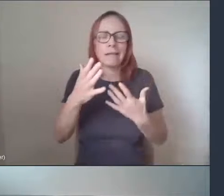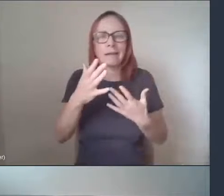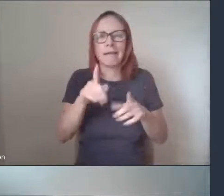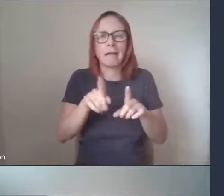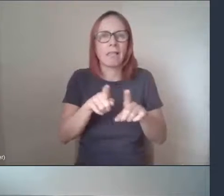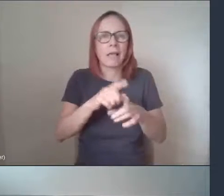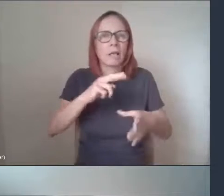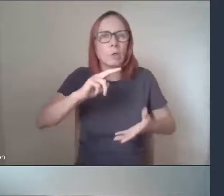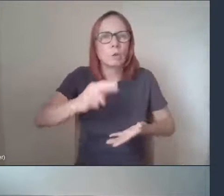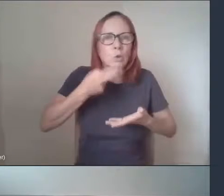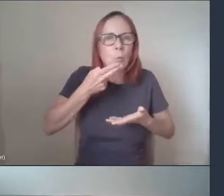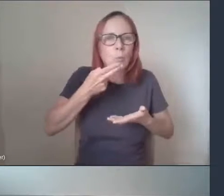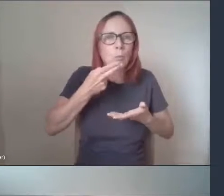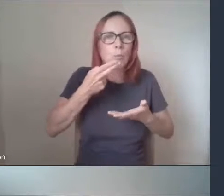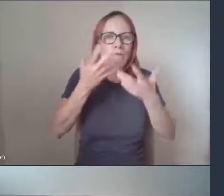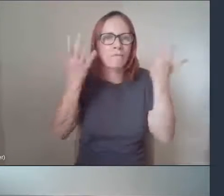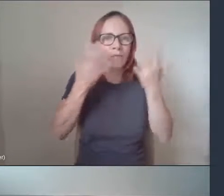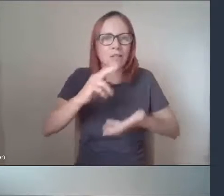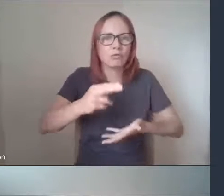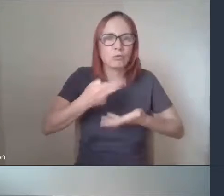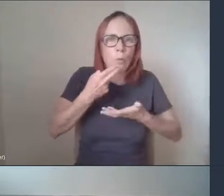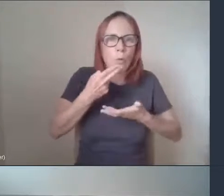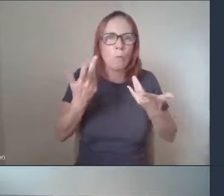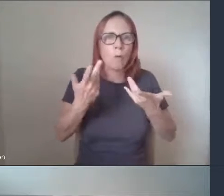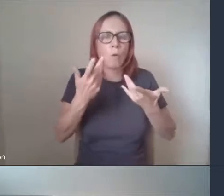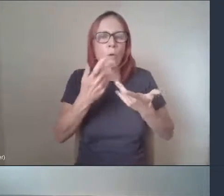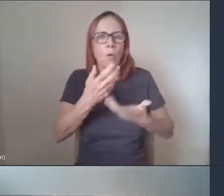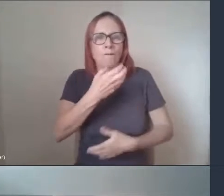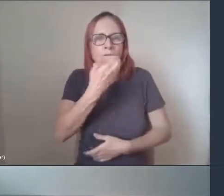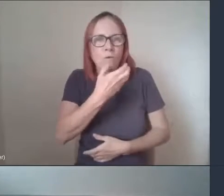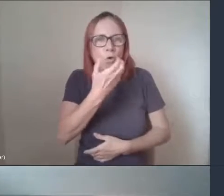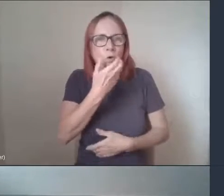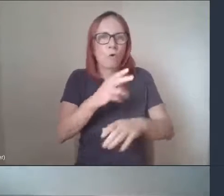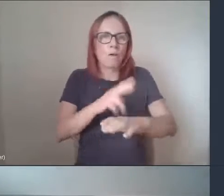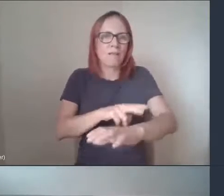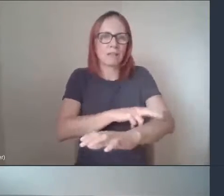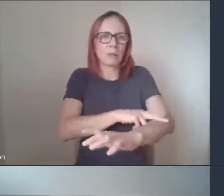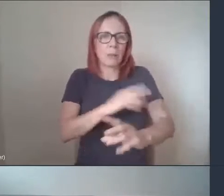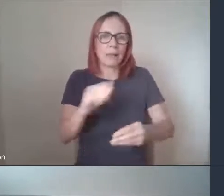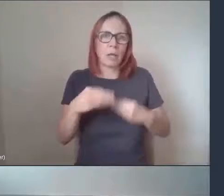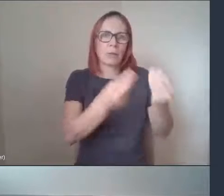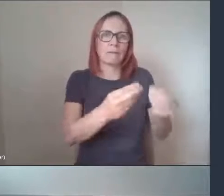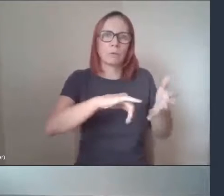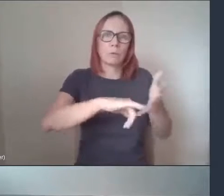or fruit and veg, we would hand over to the strollers community pantry in Glen Office.